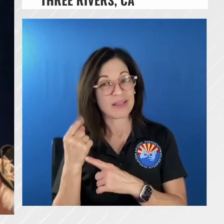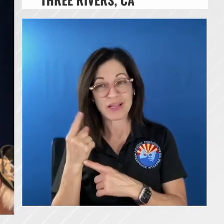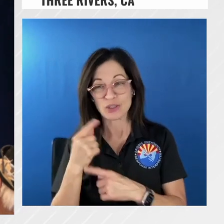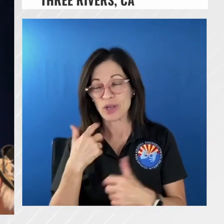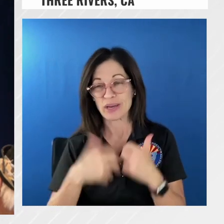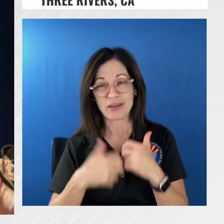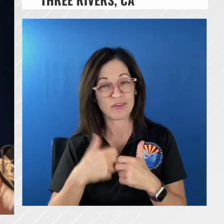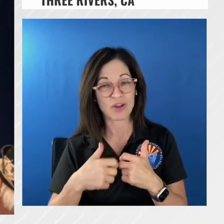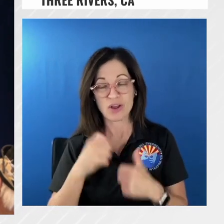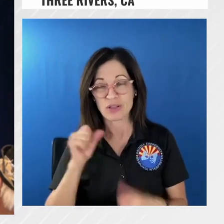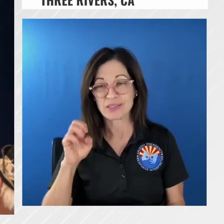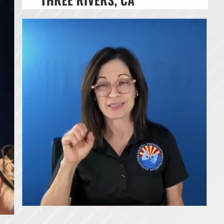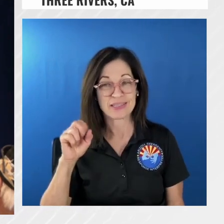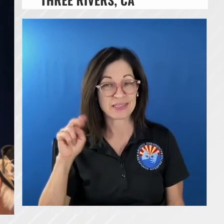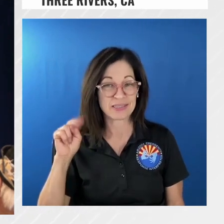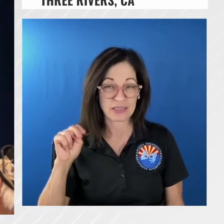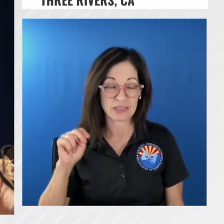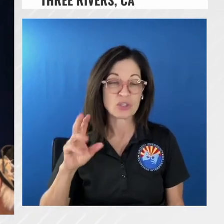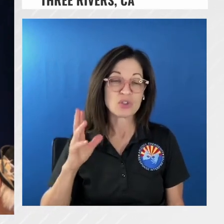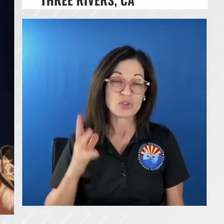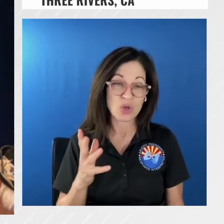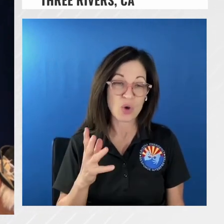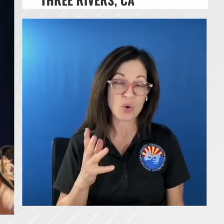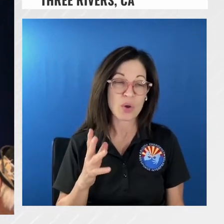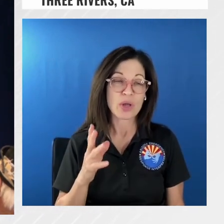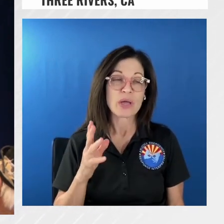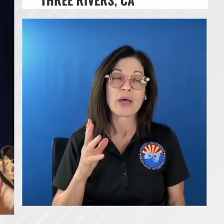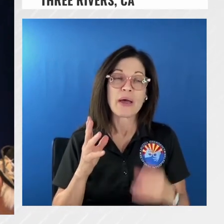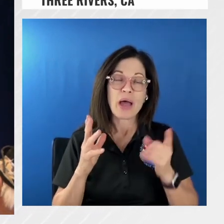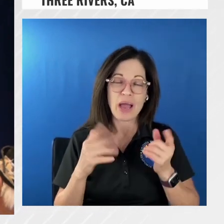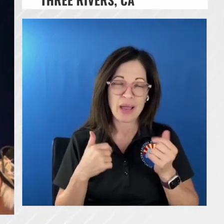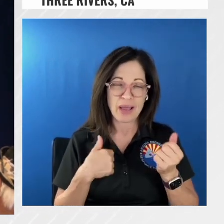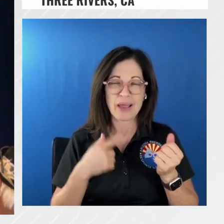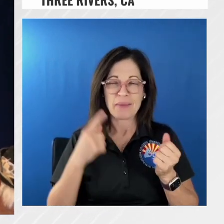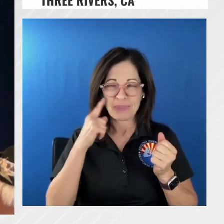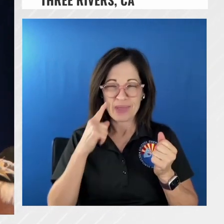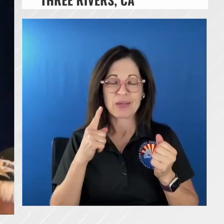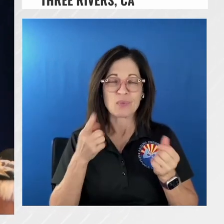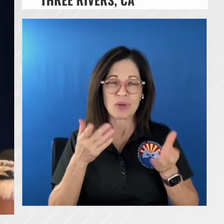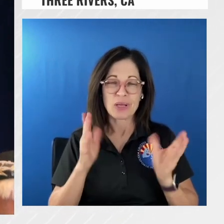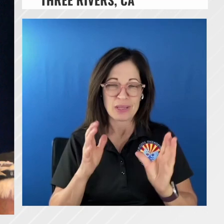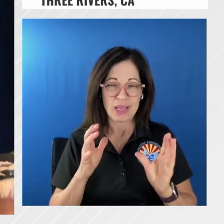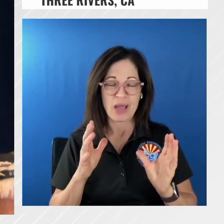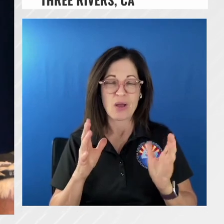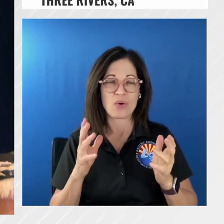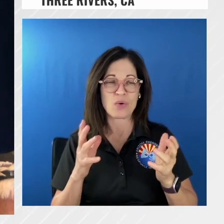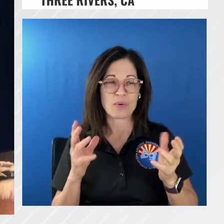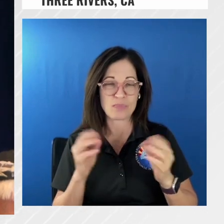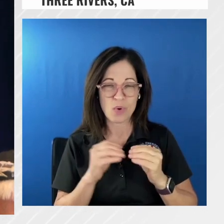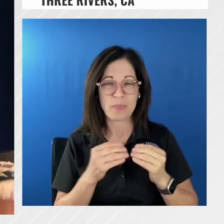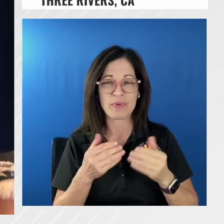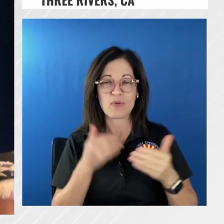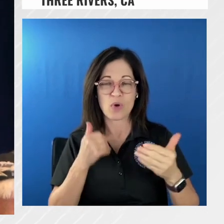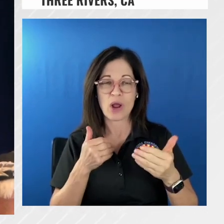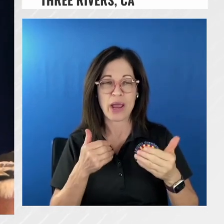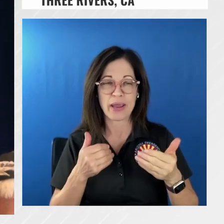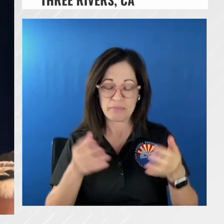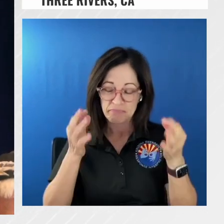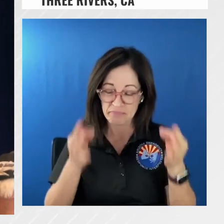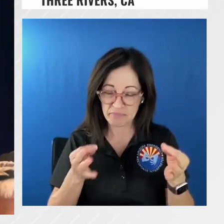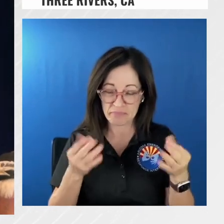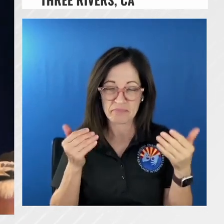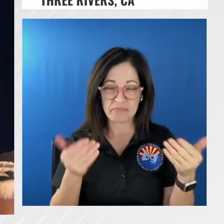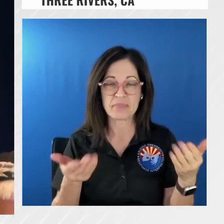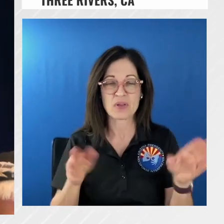we're we're really that threshold is pretty high in my mind before i i sign off on on a closure there